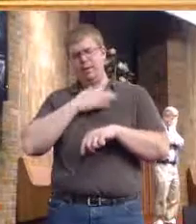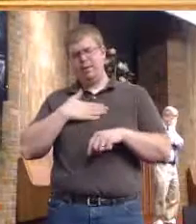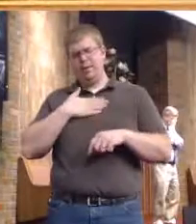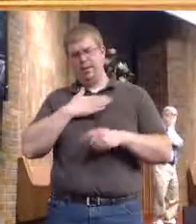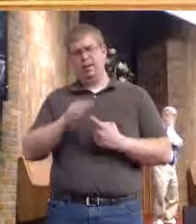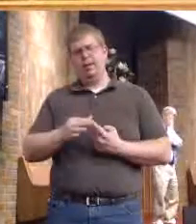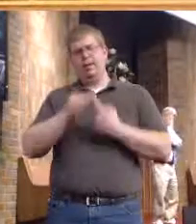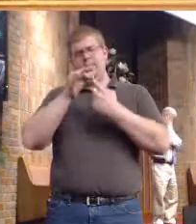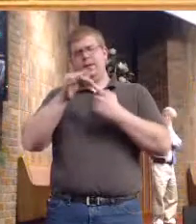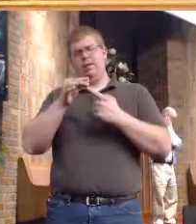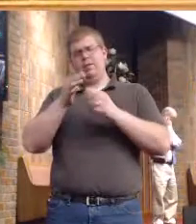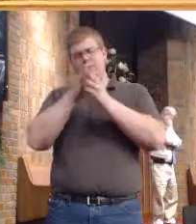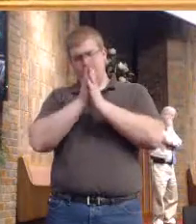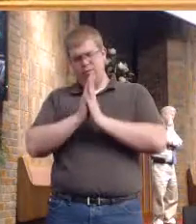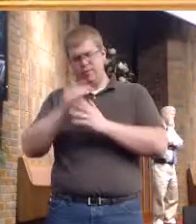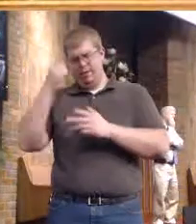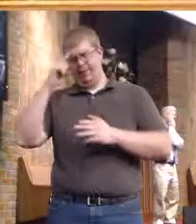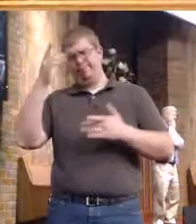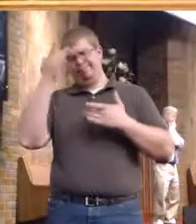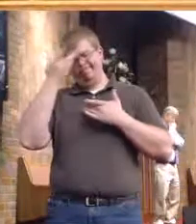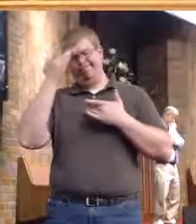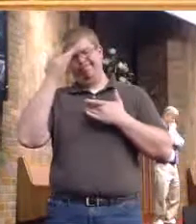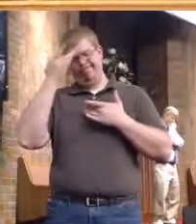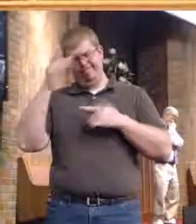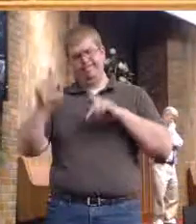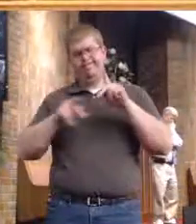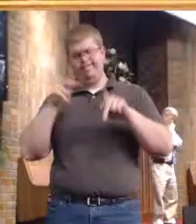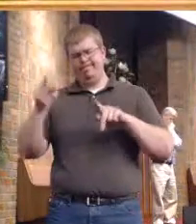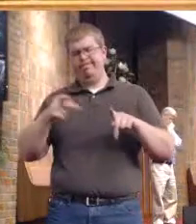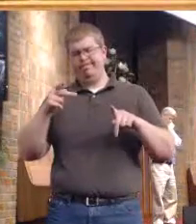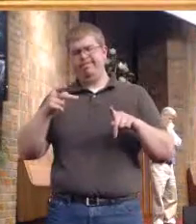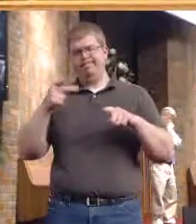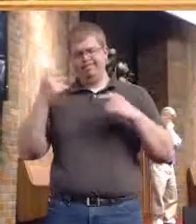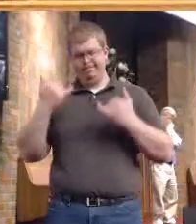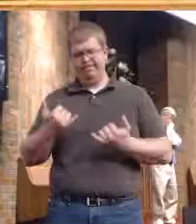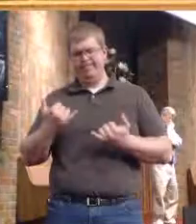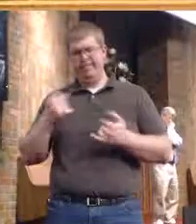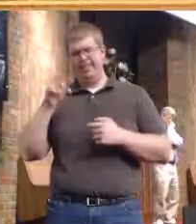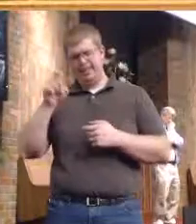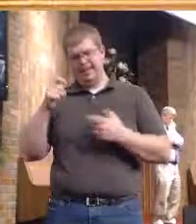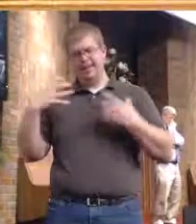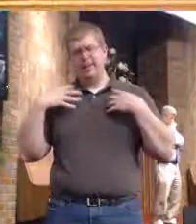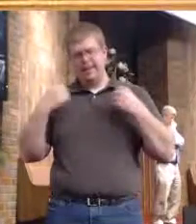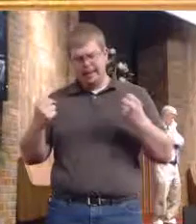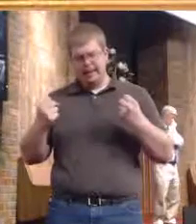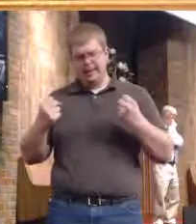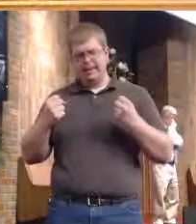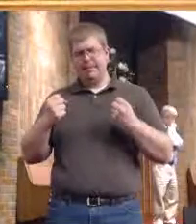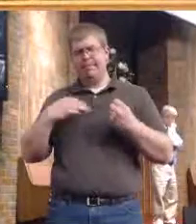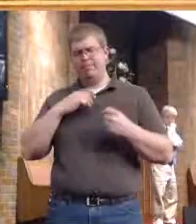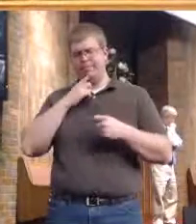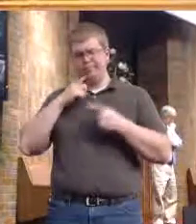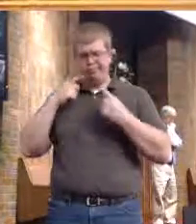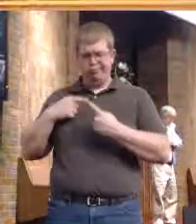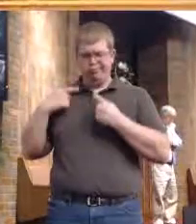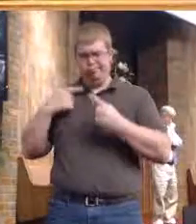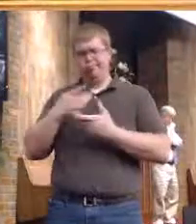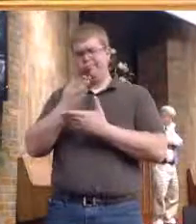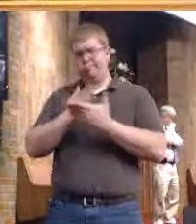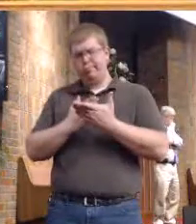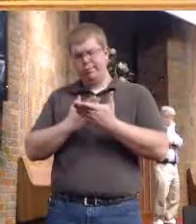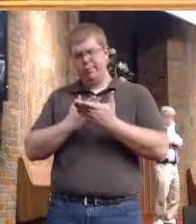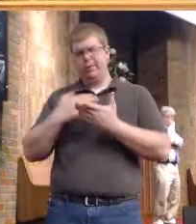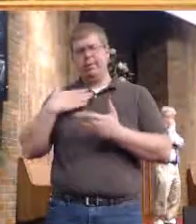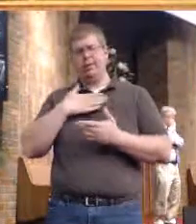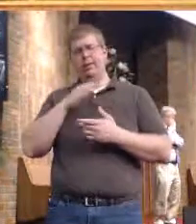for our sick folks. And the ones that's healing at this time. The ones that's having difficulties. That you'll heal them for being